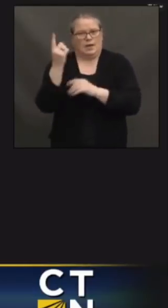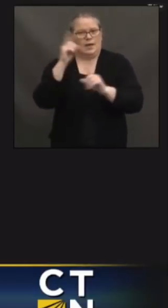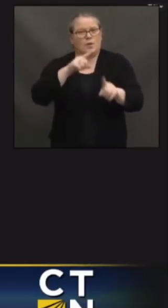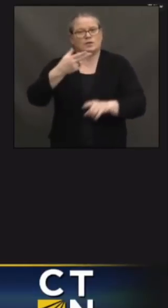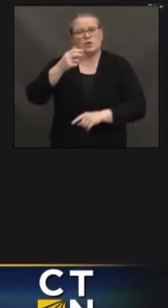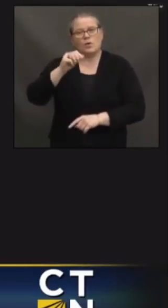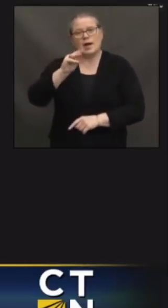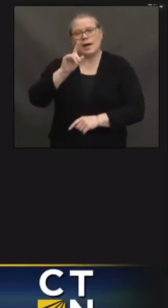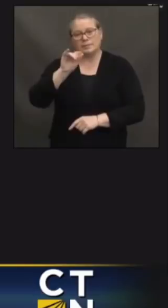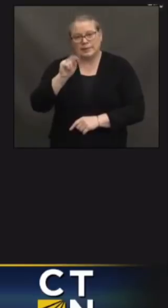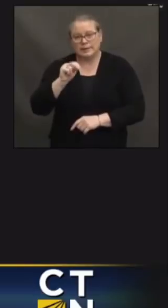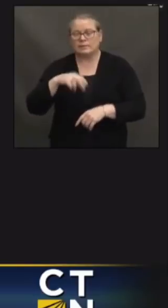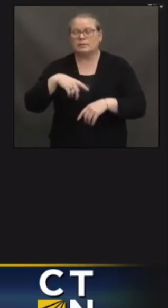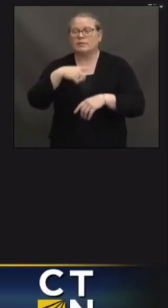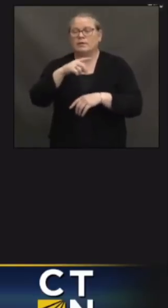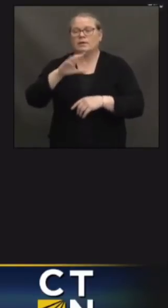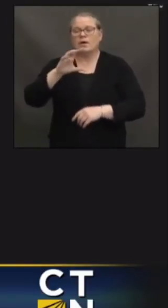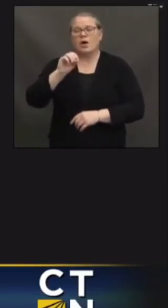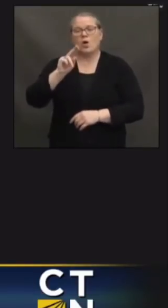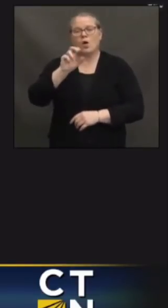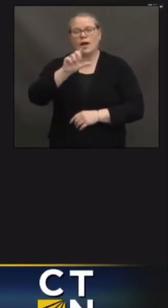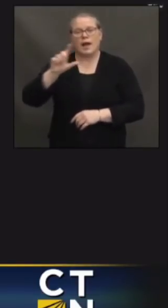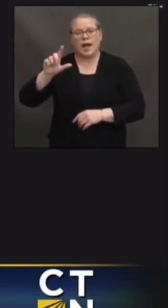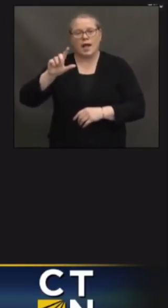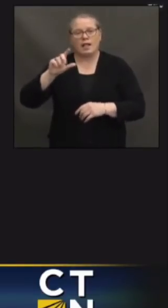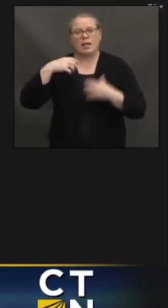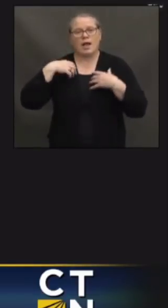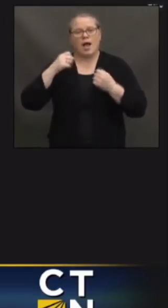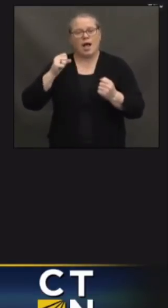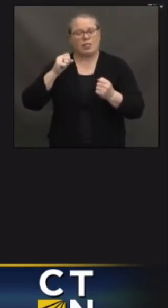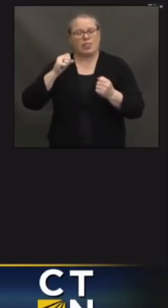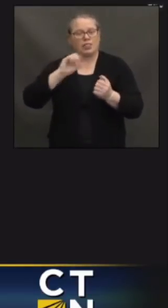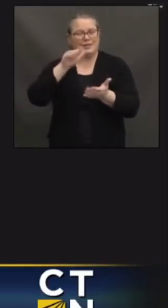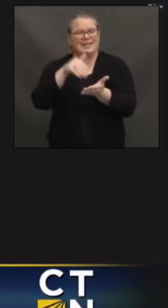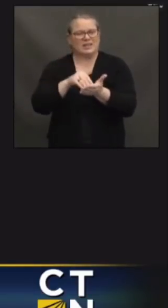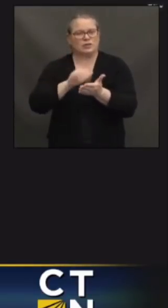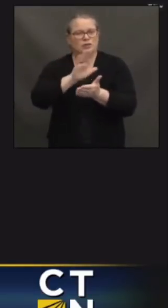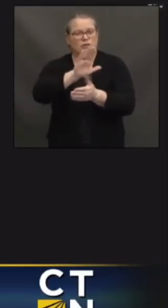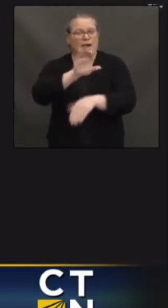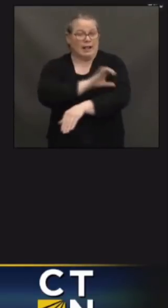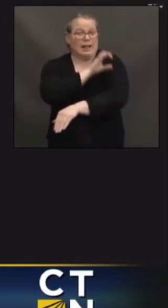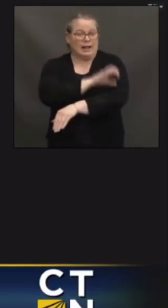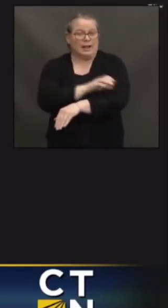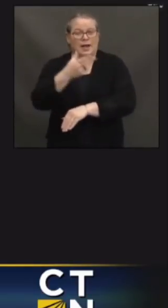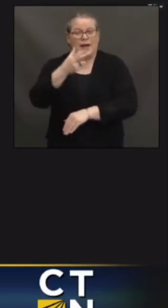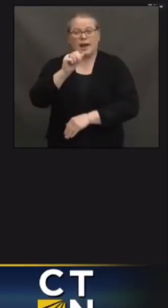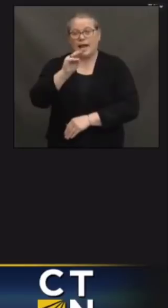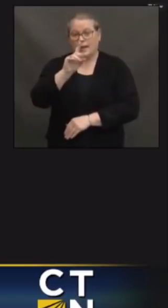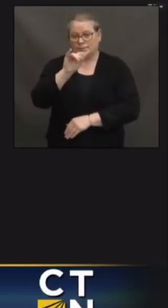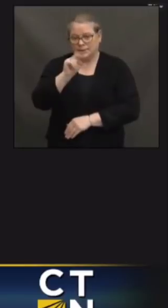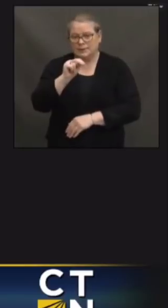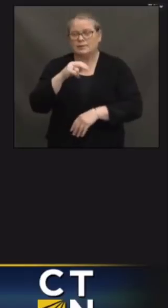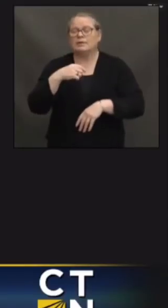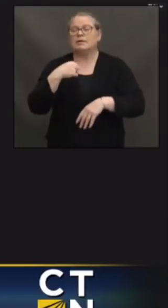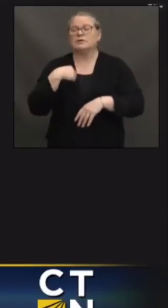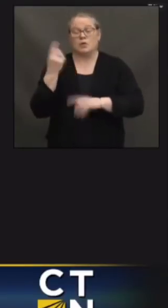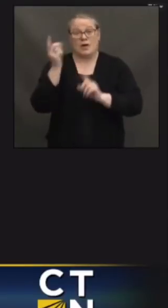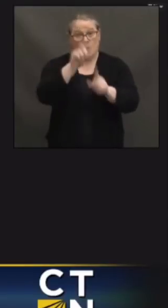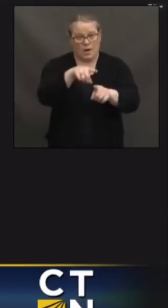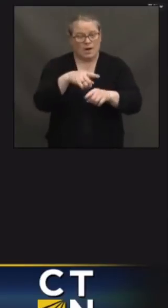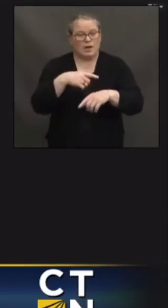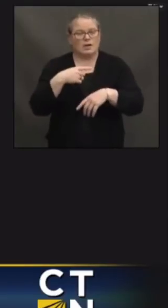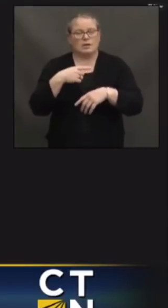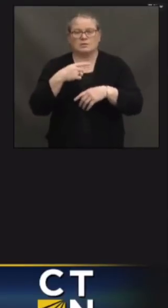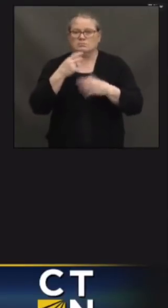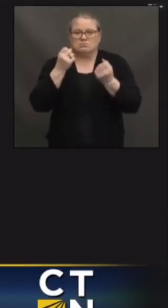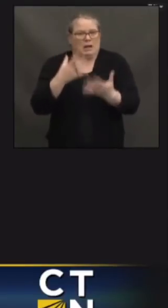Health Center's clinic, and they are getting those vaccines out as quickly as